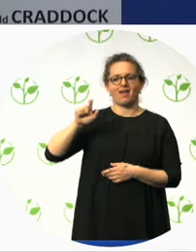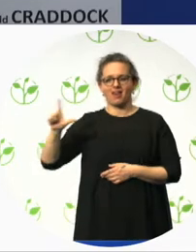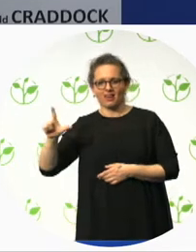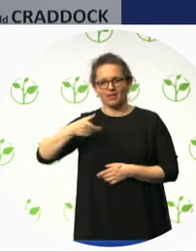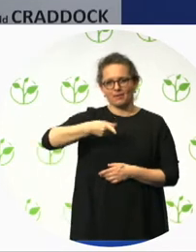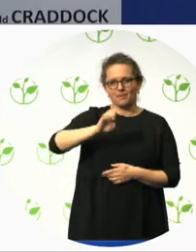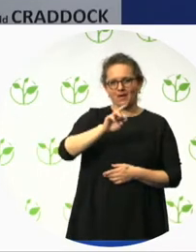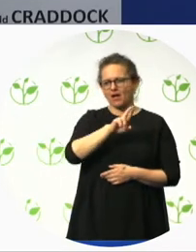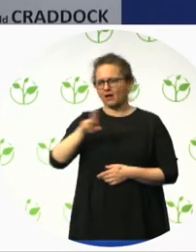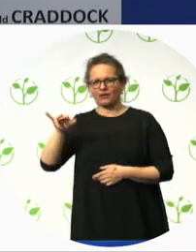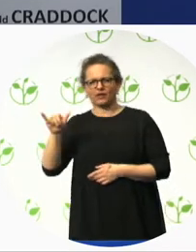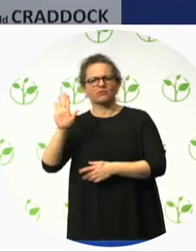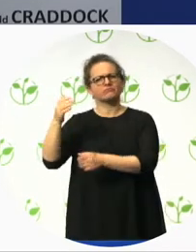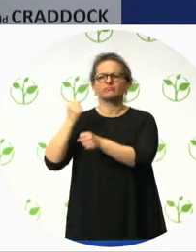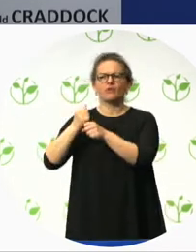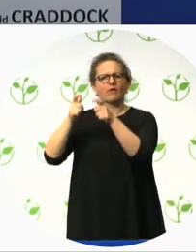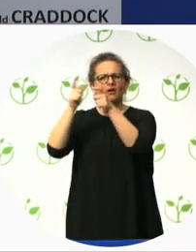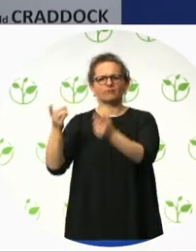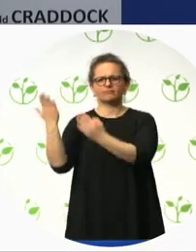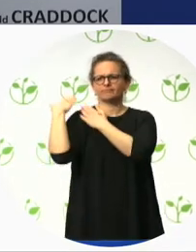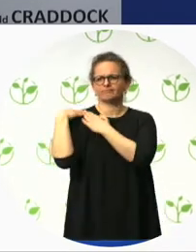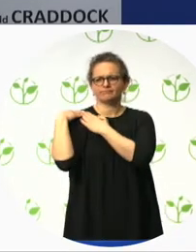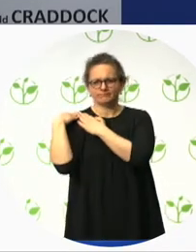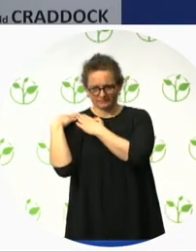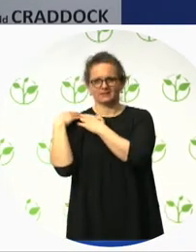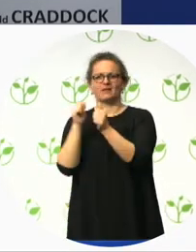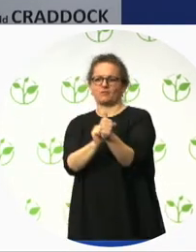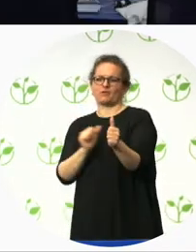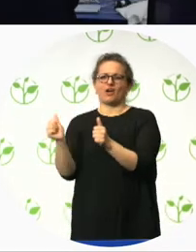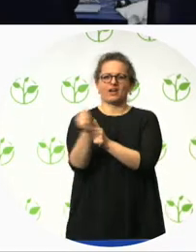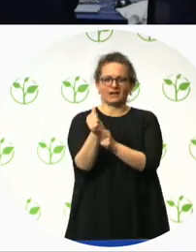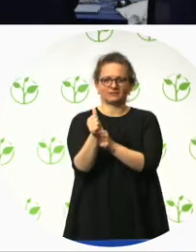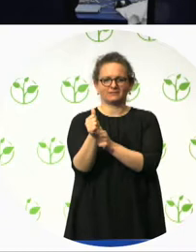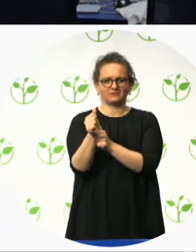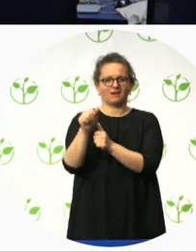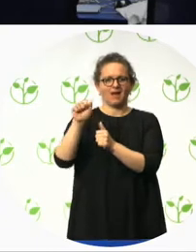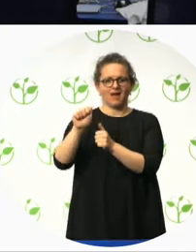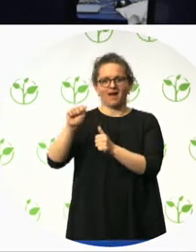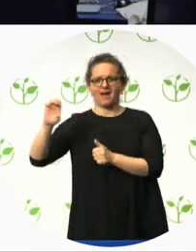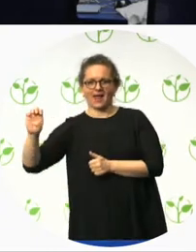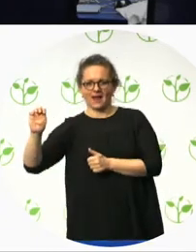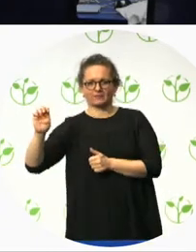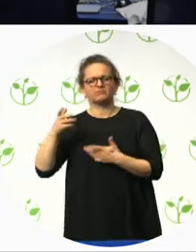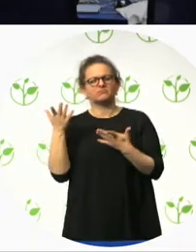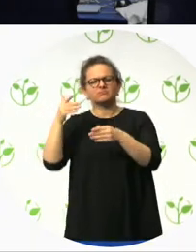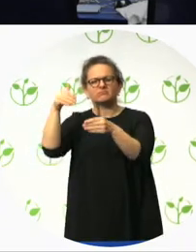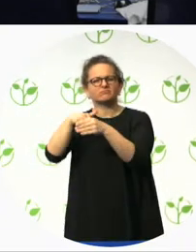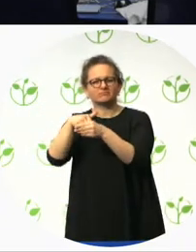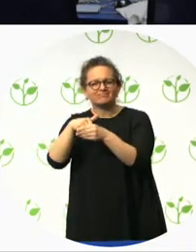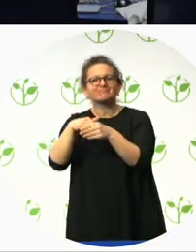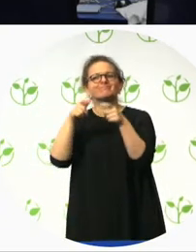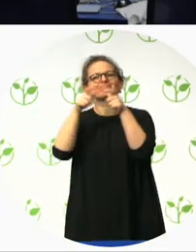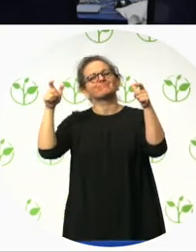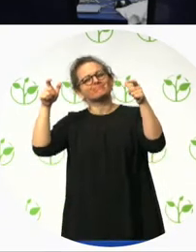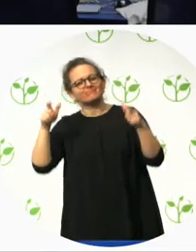an architectural firm in the USA. And I will hand over straight to you Michael to give your presentation.